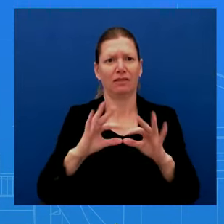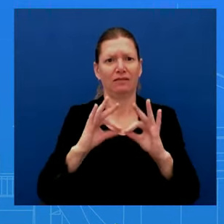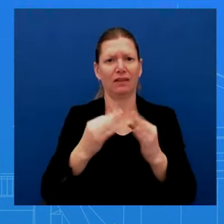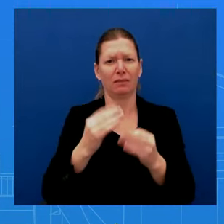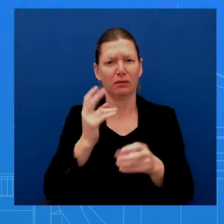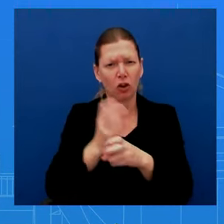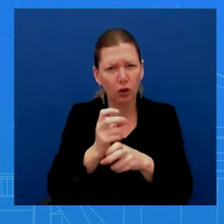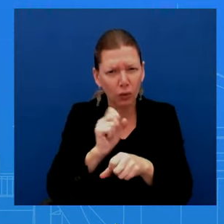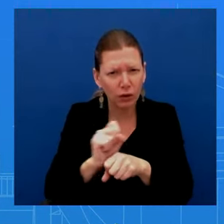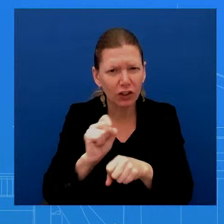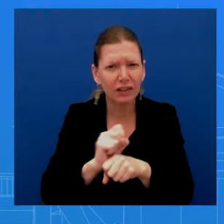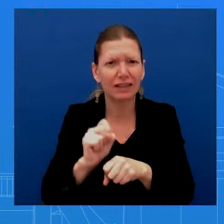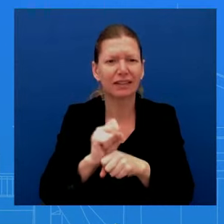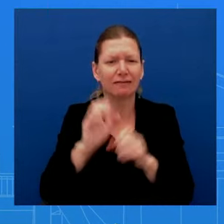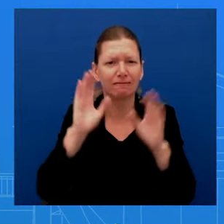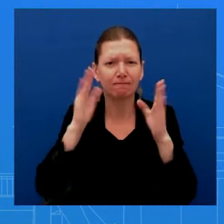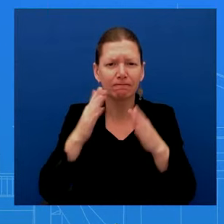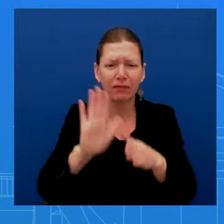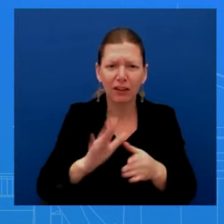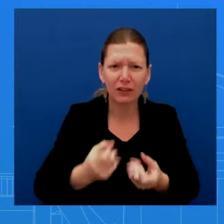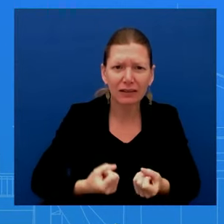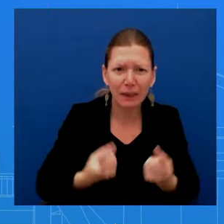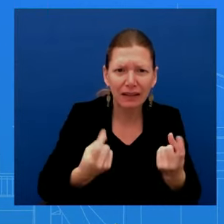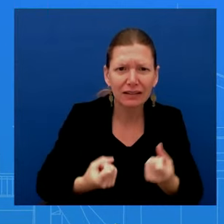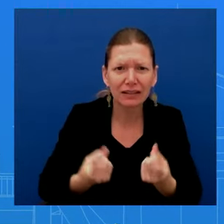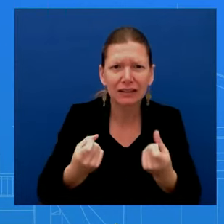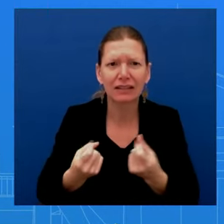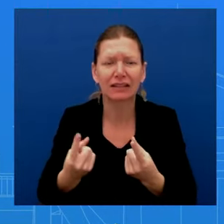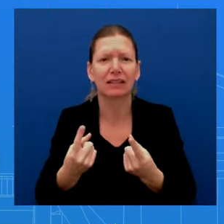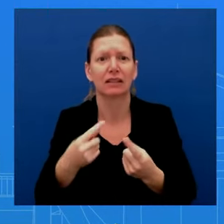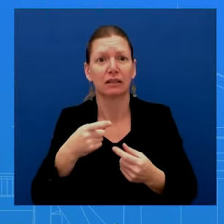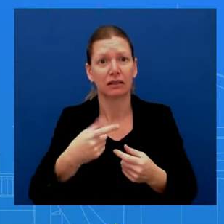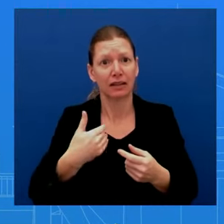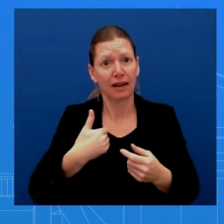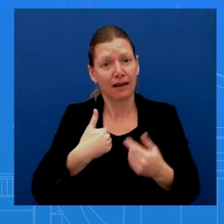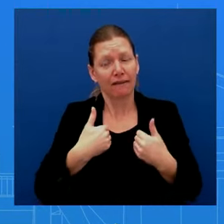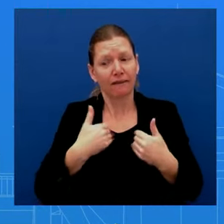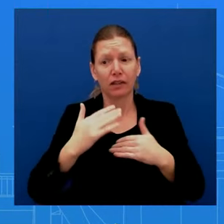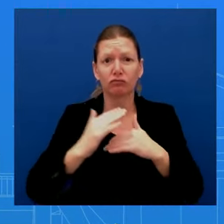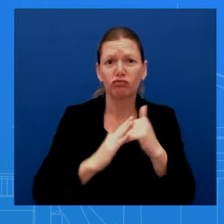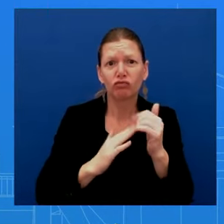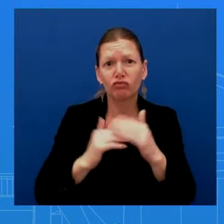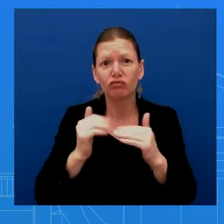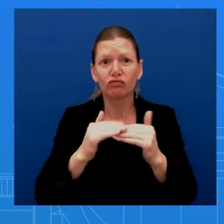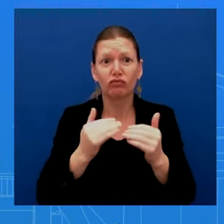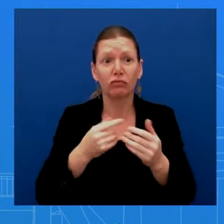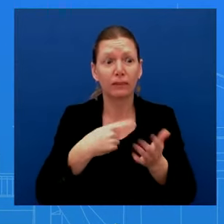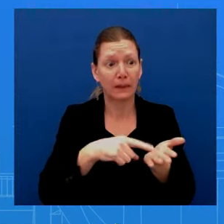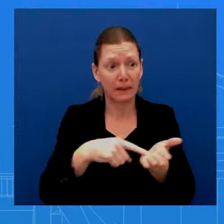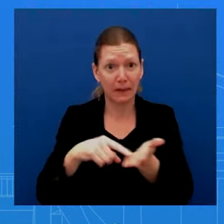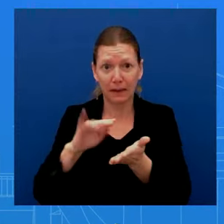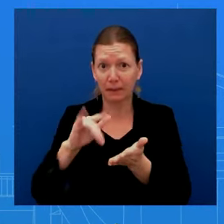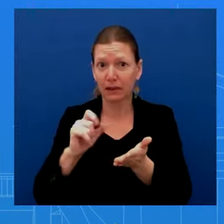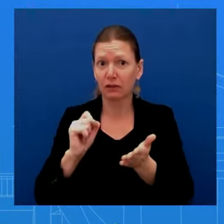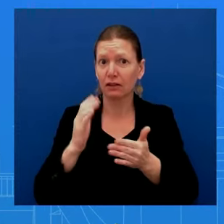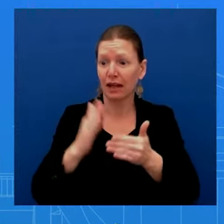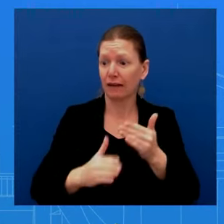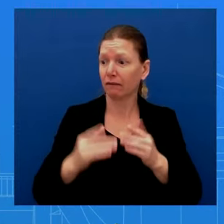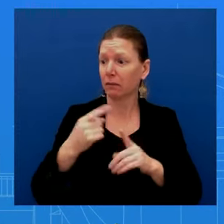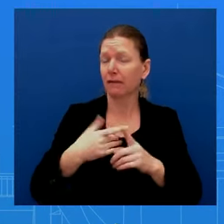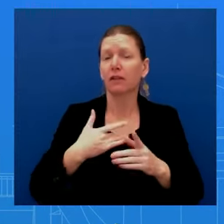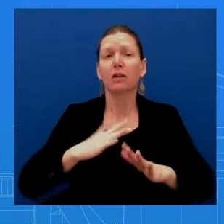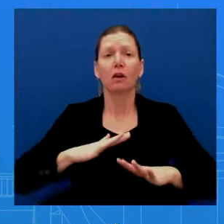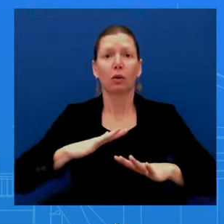how much breathing room they have at the end of the month. And that's where his focus is very much on continuing to lower costs. But why do you think the phrasing